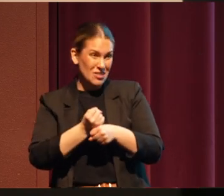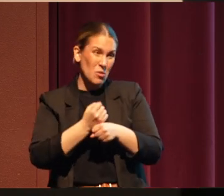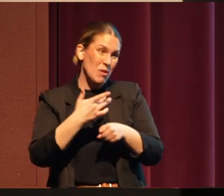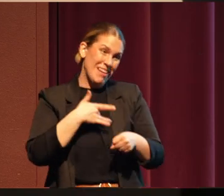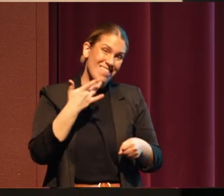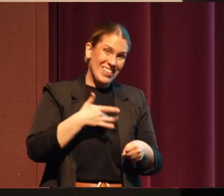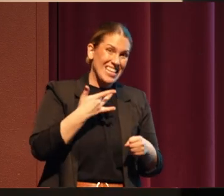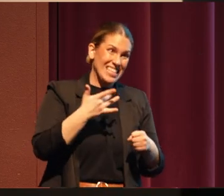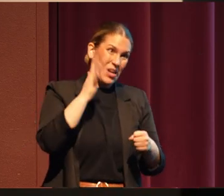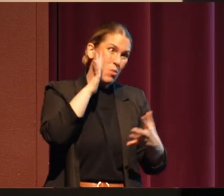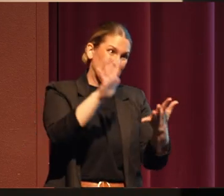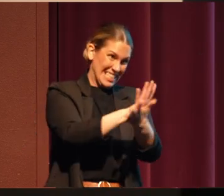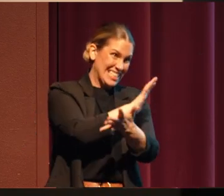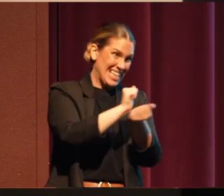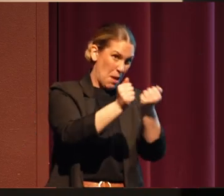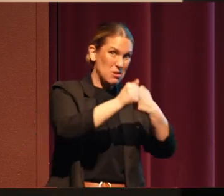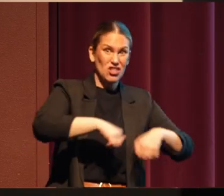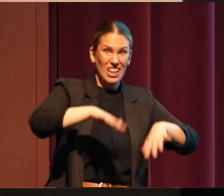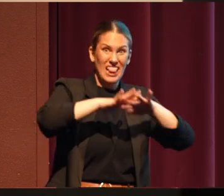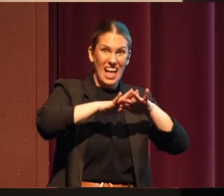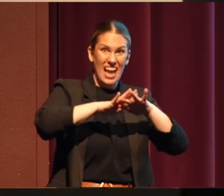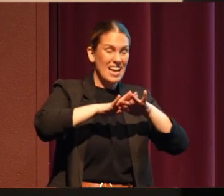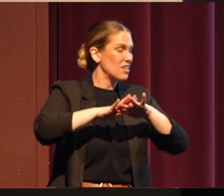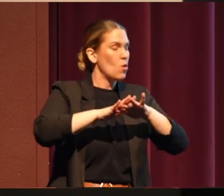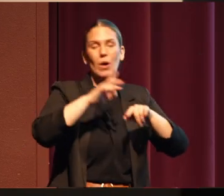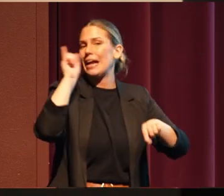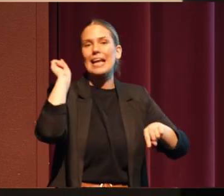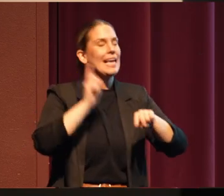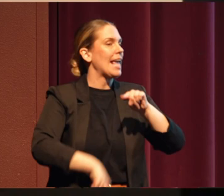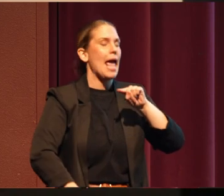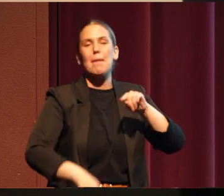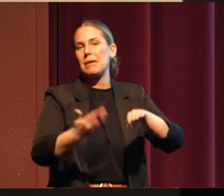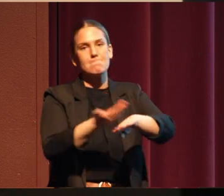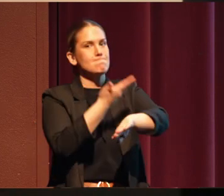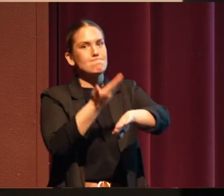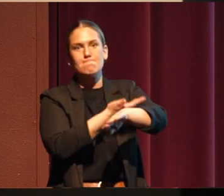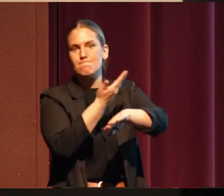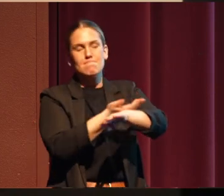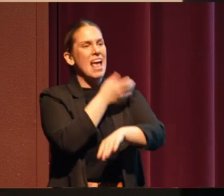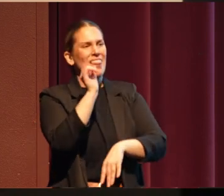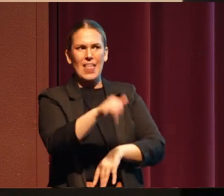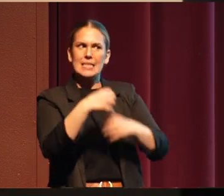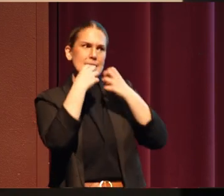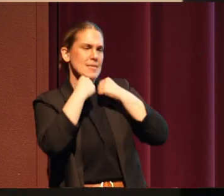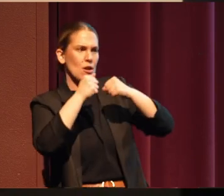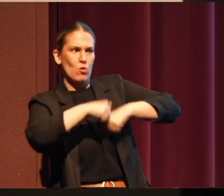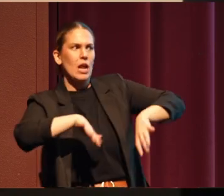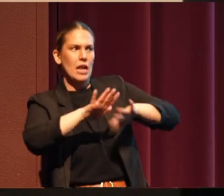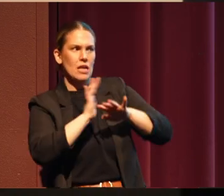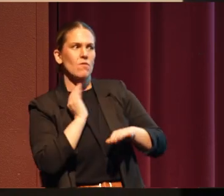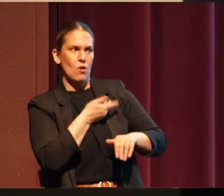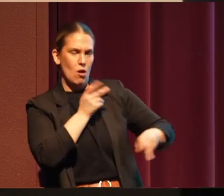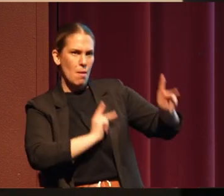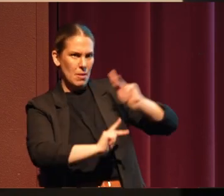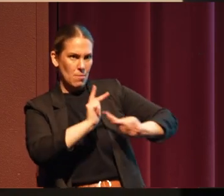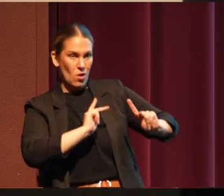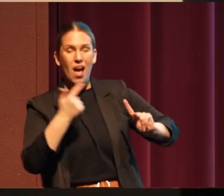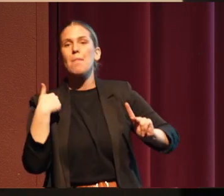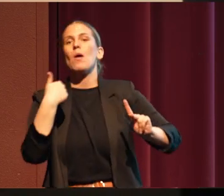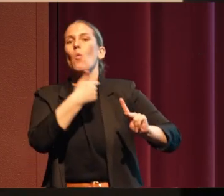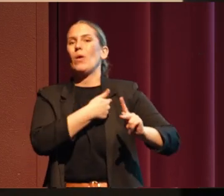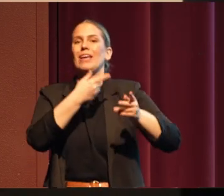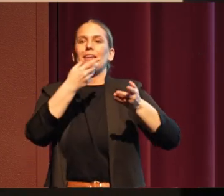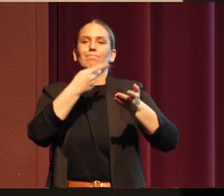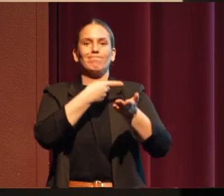land to a point that it cannot be restored. And these are sacred lands to our people. And we lost that fight.